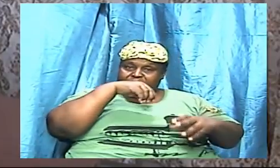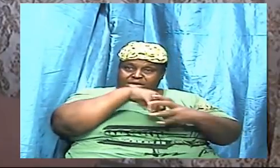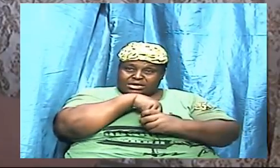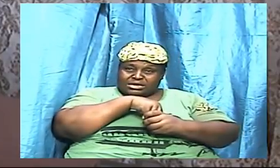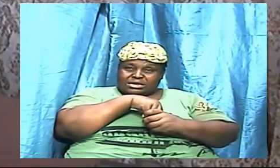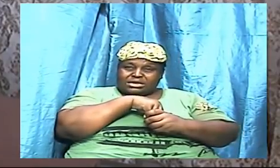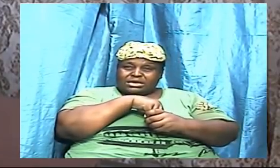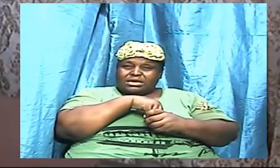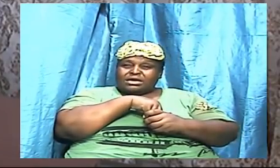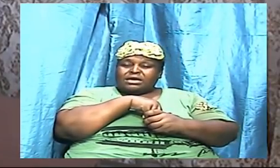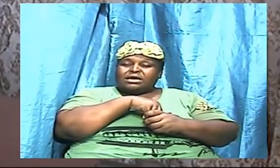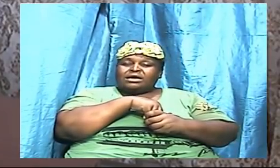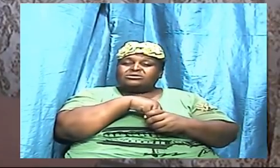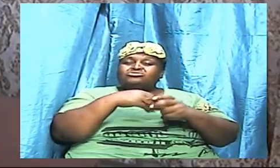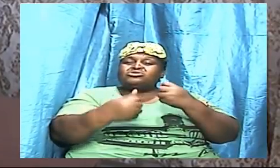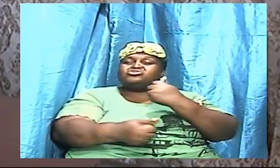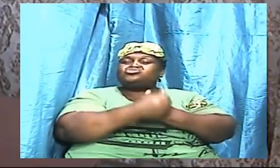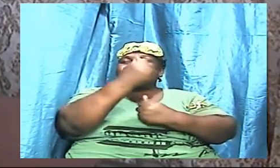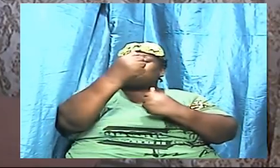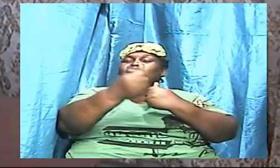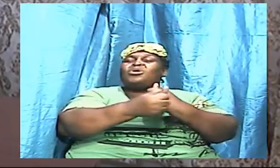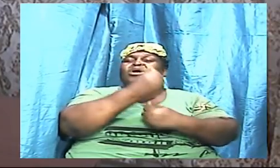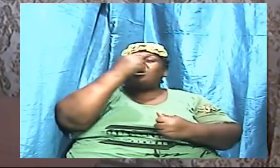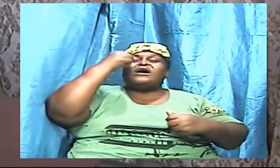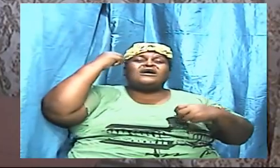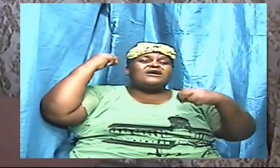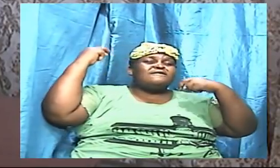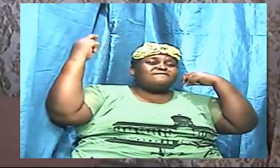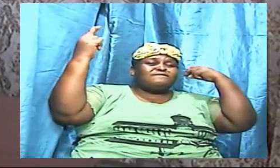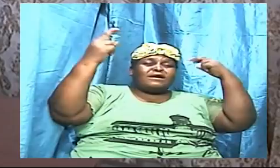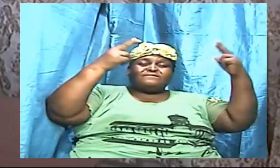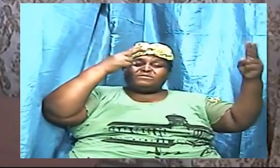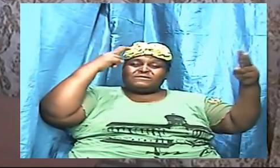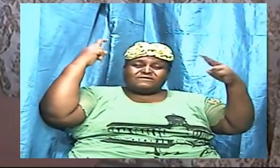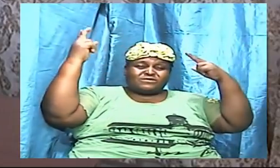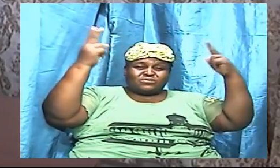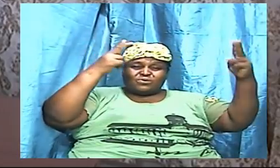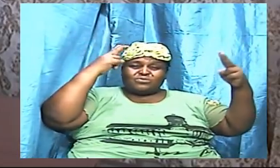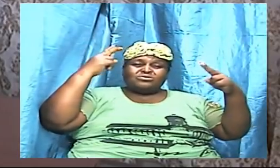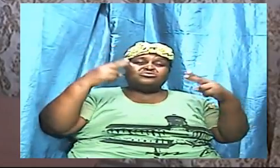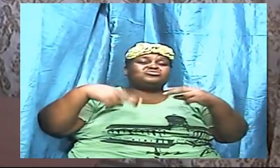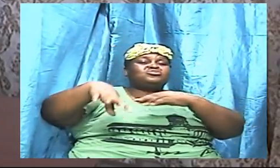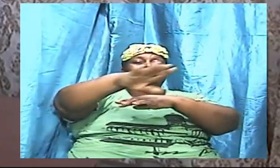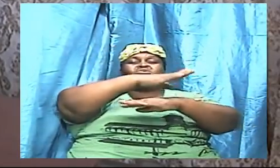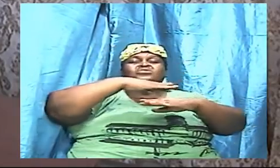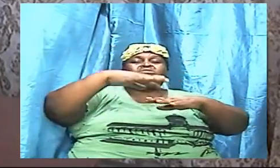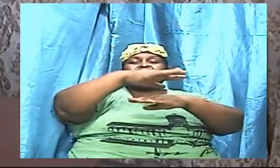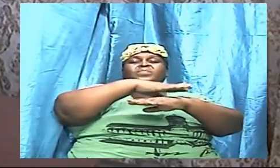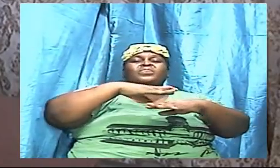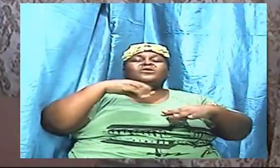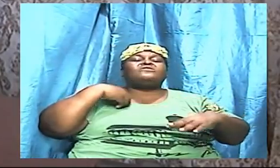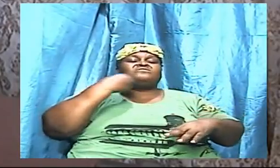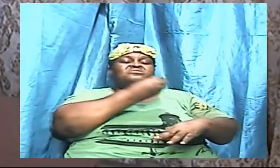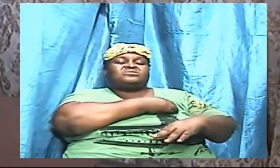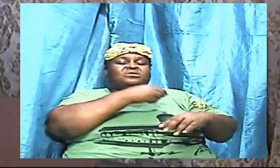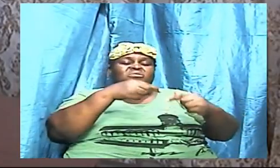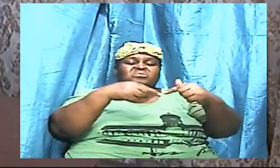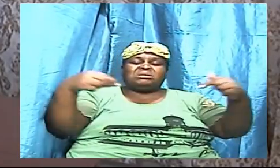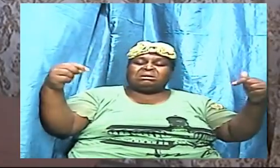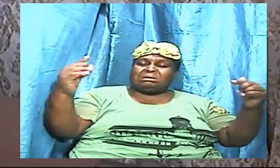accomplish victorious things, mighty things, powerful things.